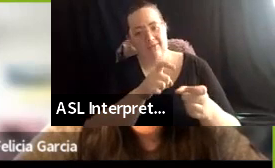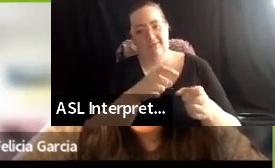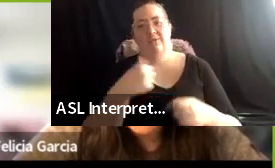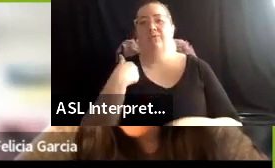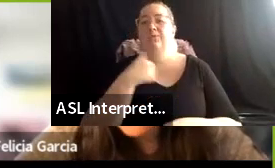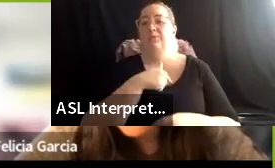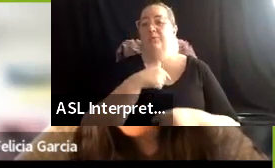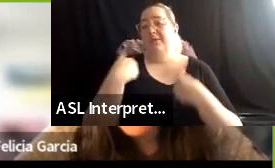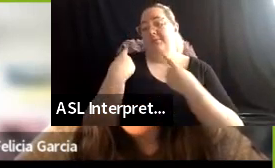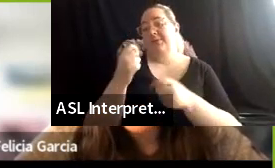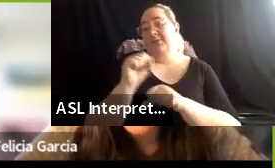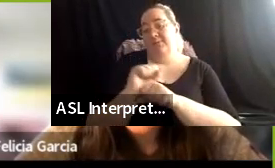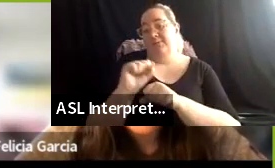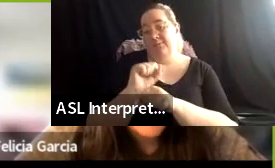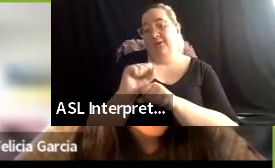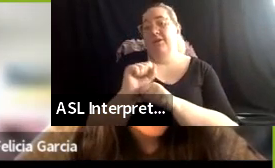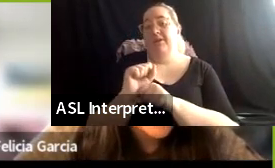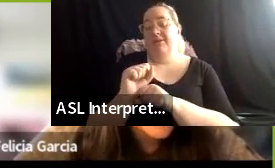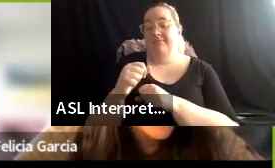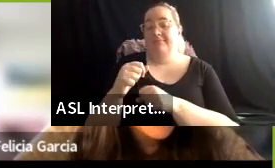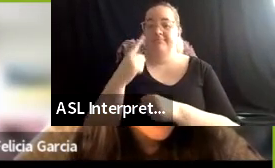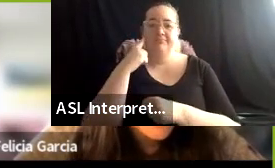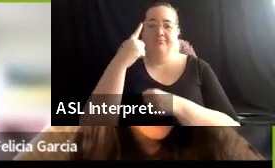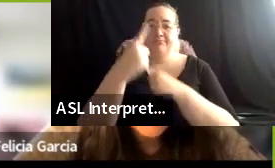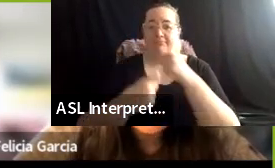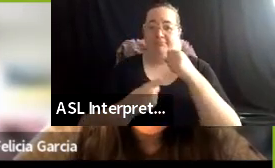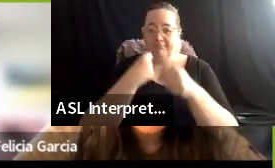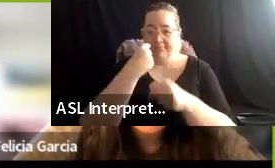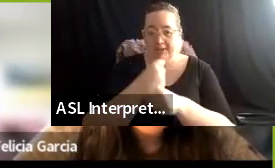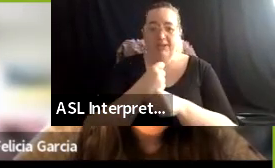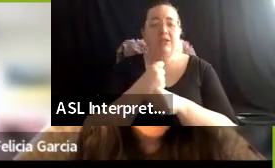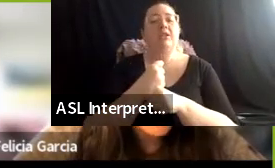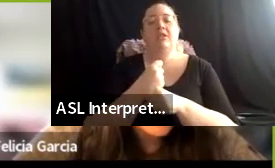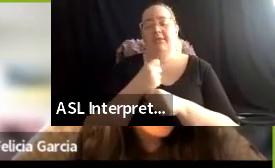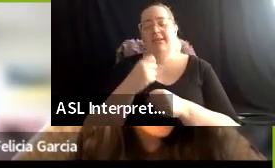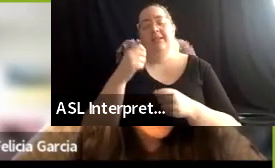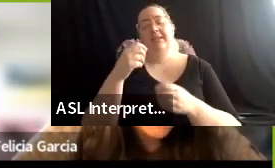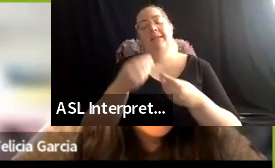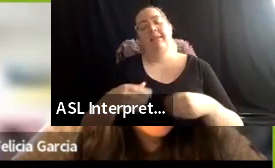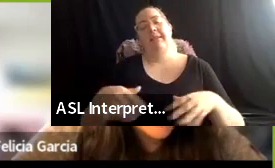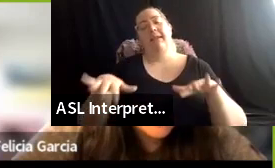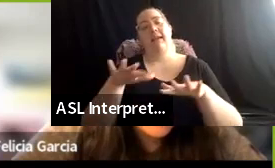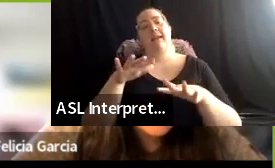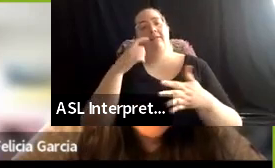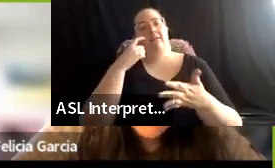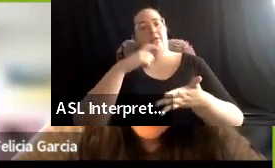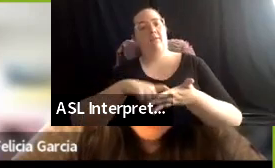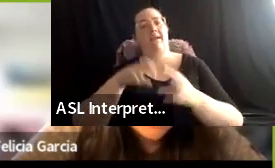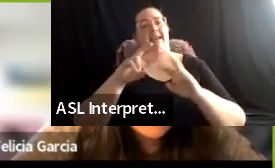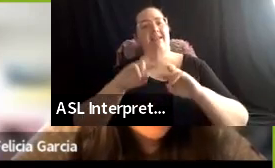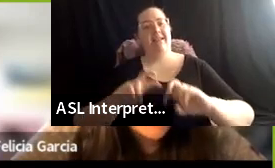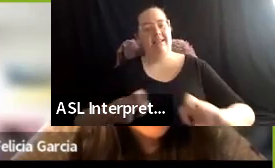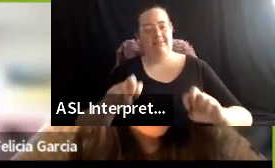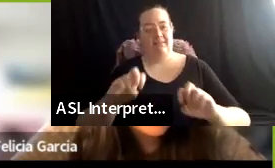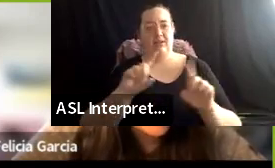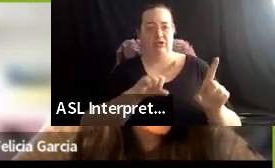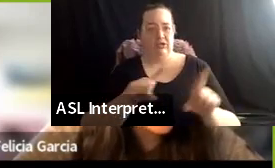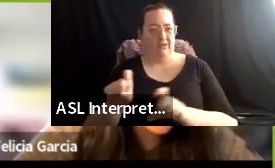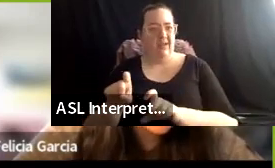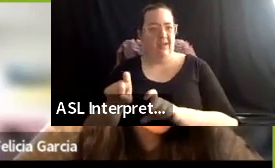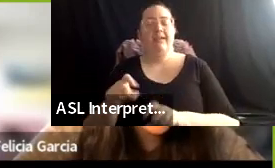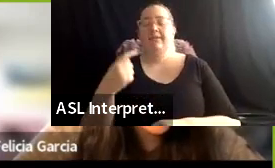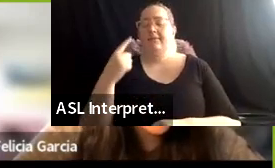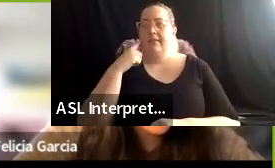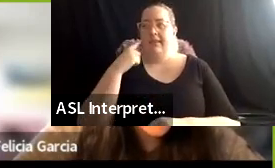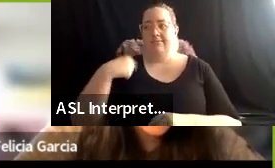for the past, um, year or so is a land acknowledgement assessment survey. Um, I think all of us came together